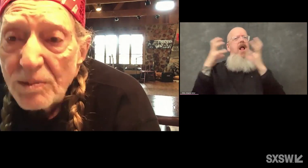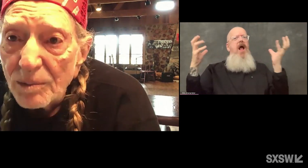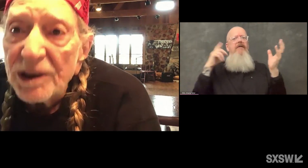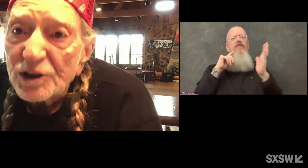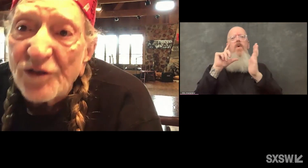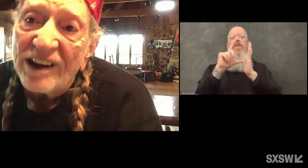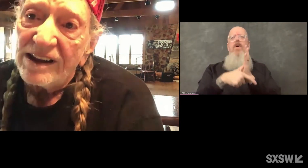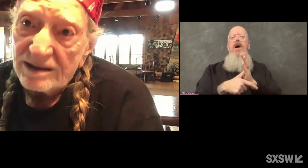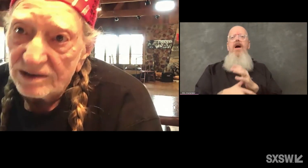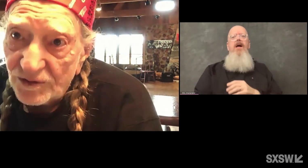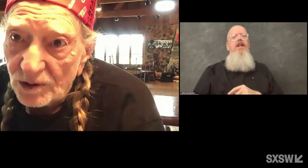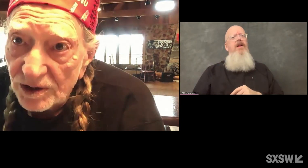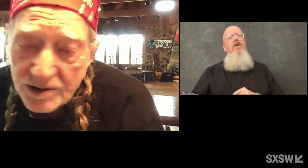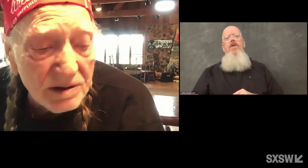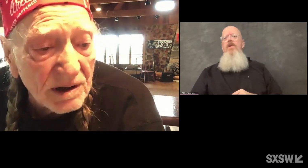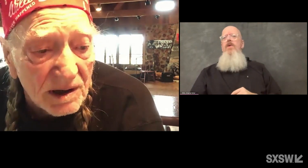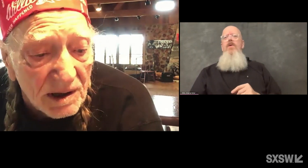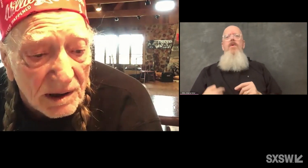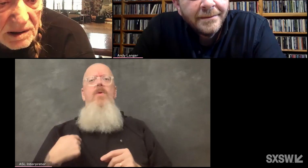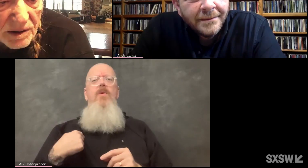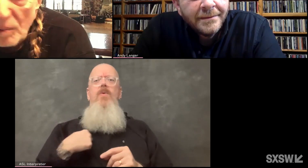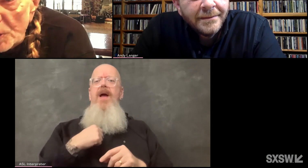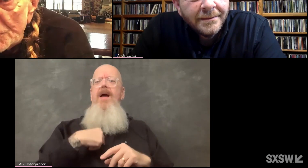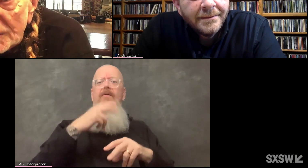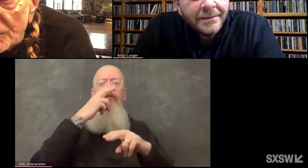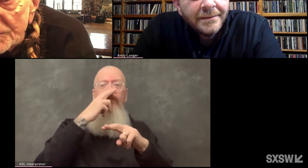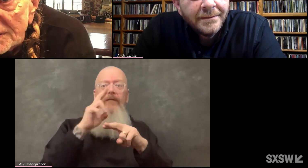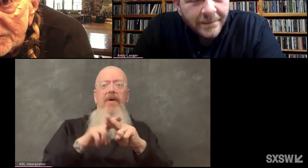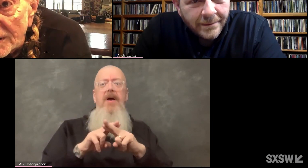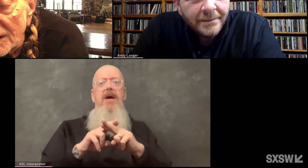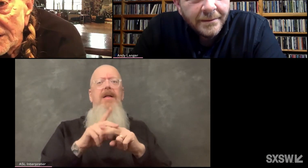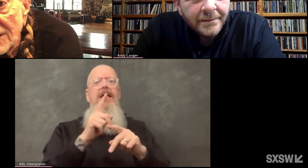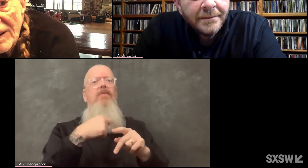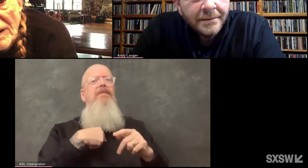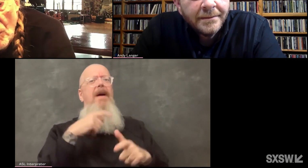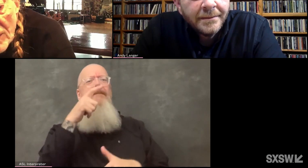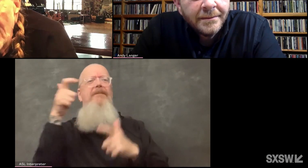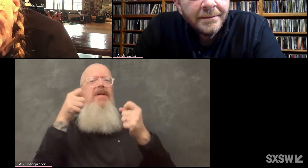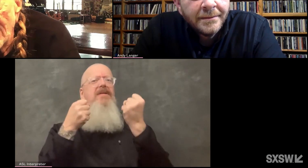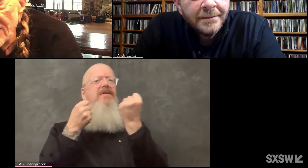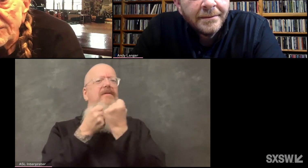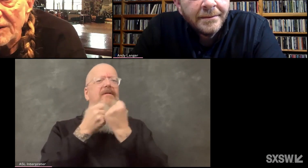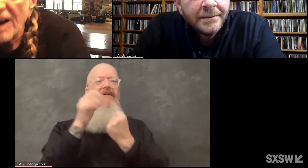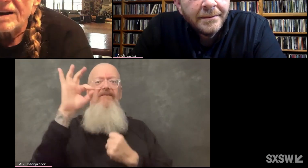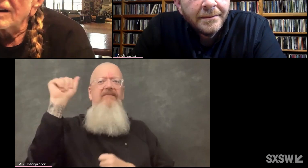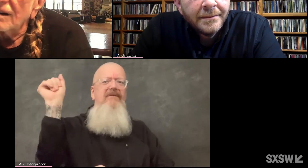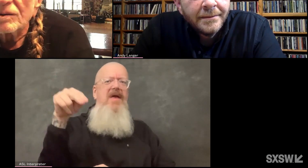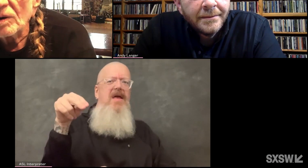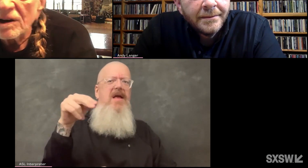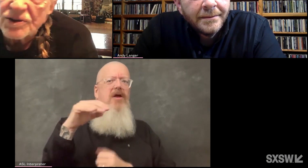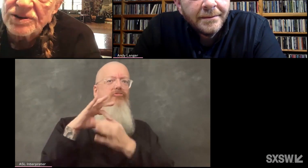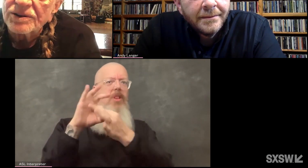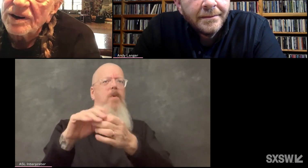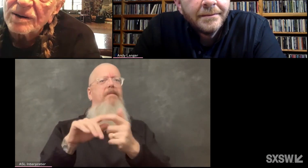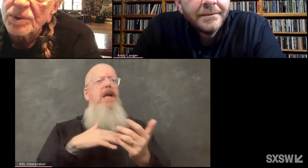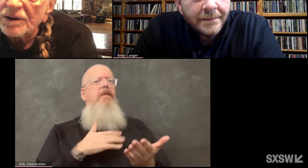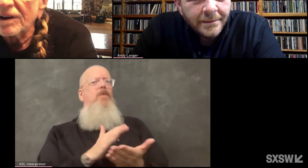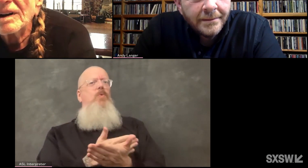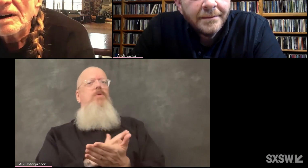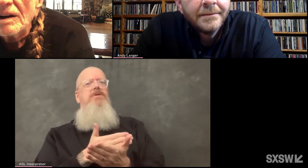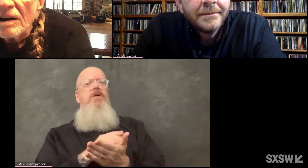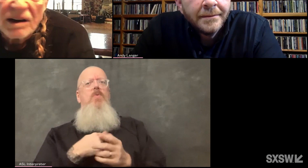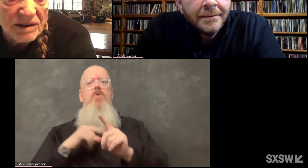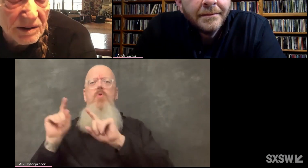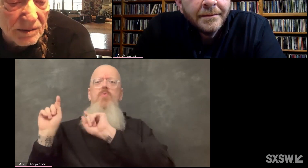He was my biggest fan as far as, you know, music was concerned. And we hung out at the Night Owl in West and drank